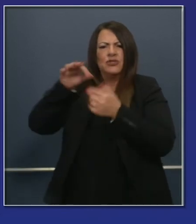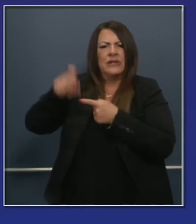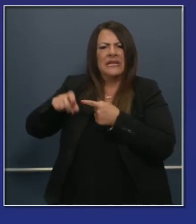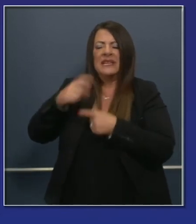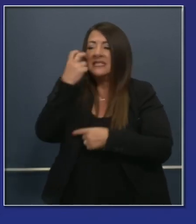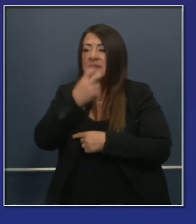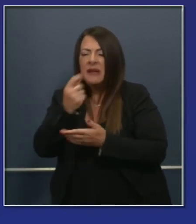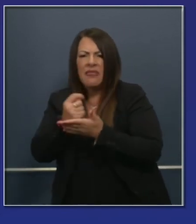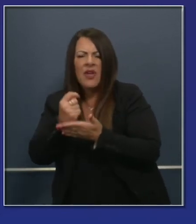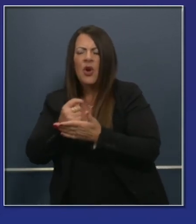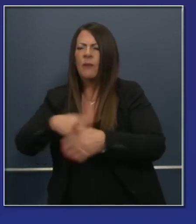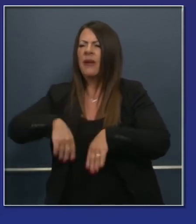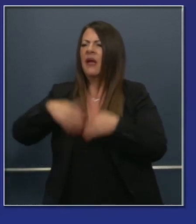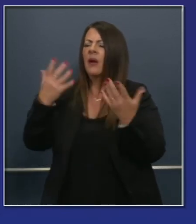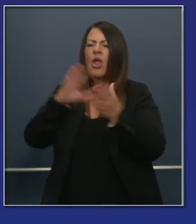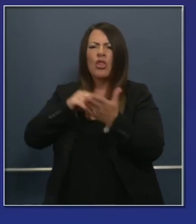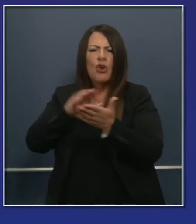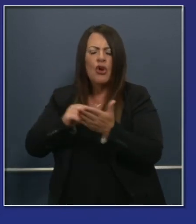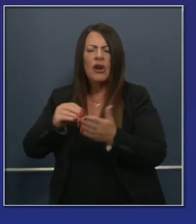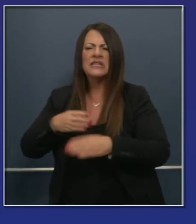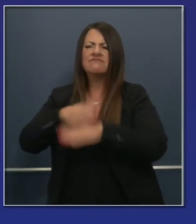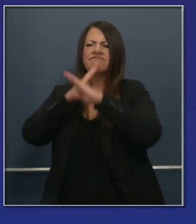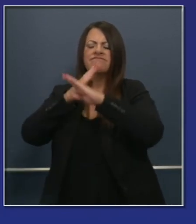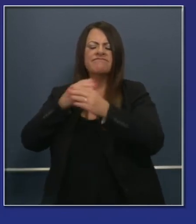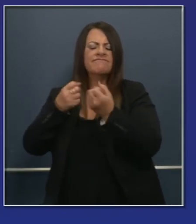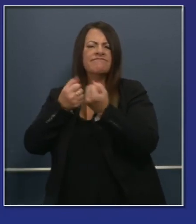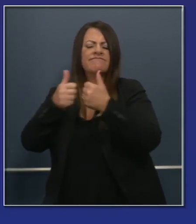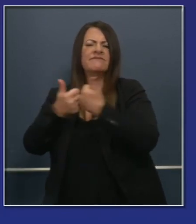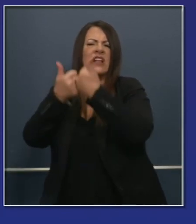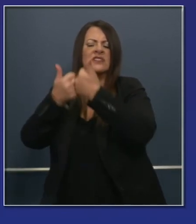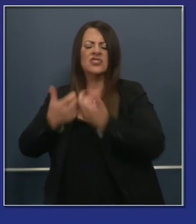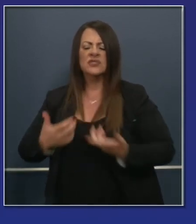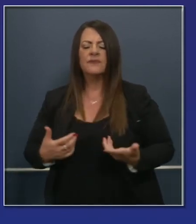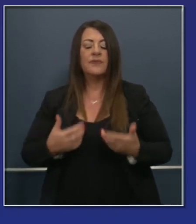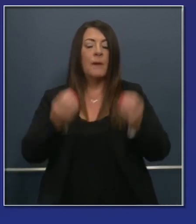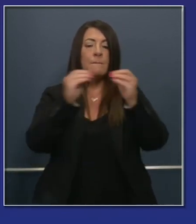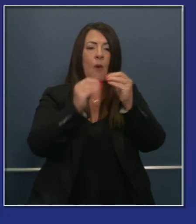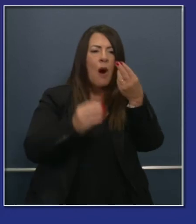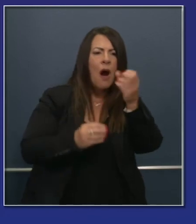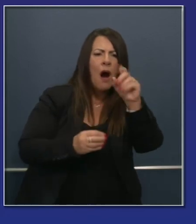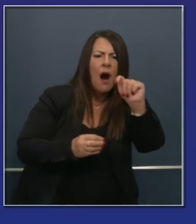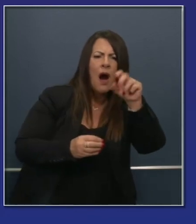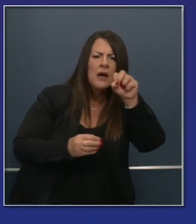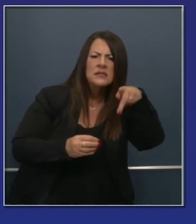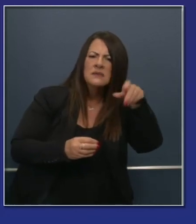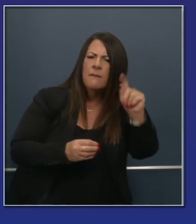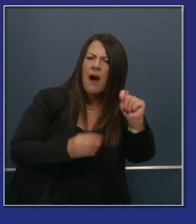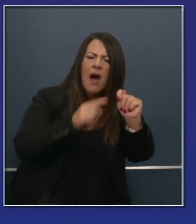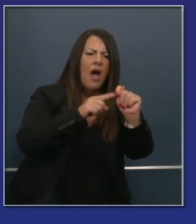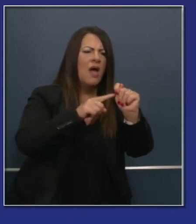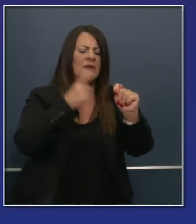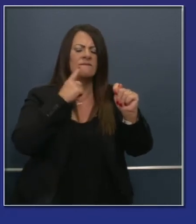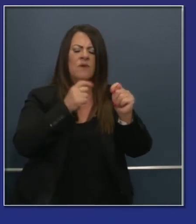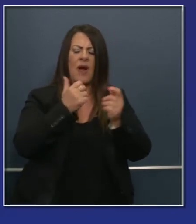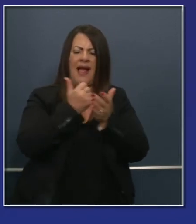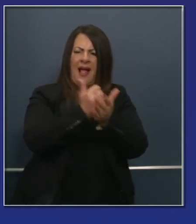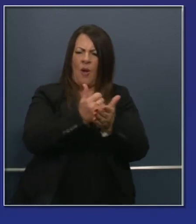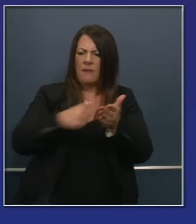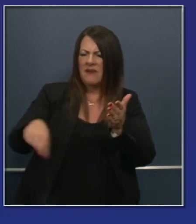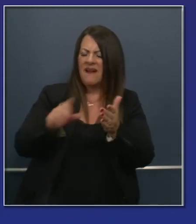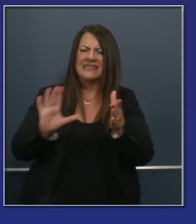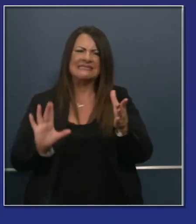of course to provide more Wi-Fi hotspots to provide more direct supports fiber to the extent possible and